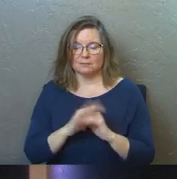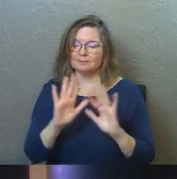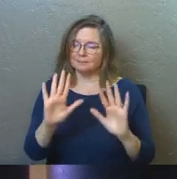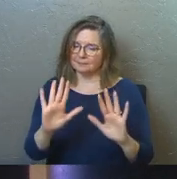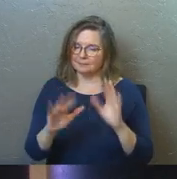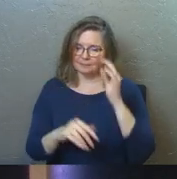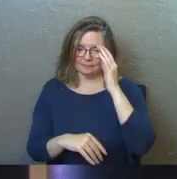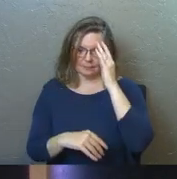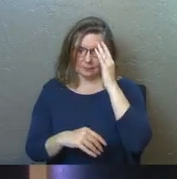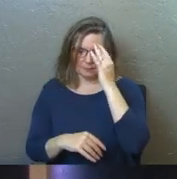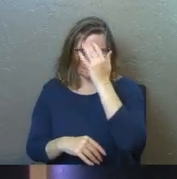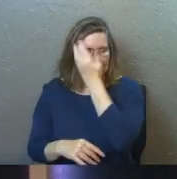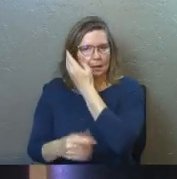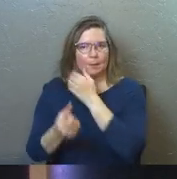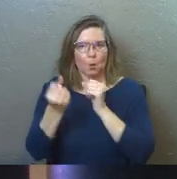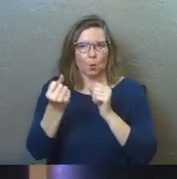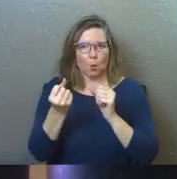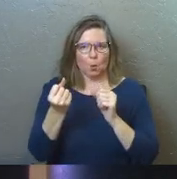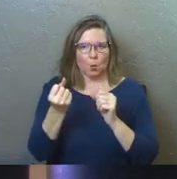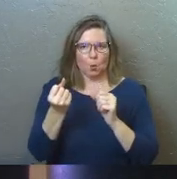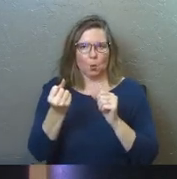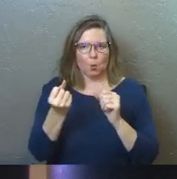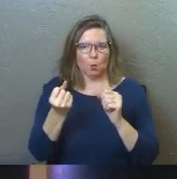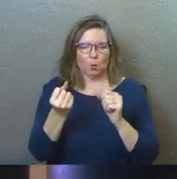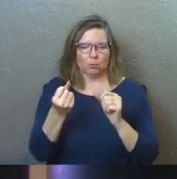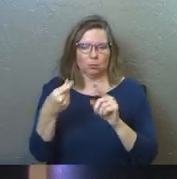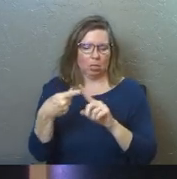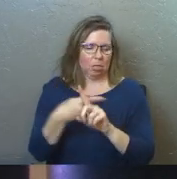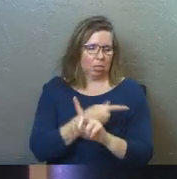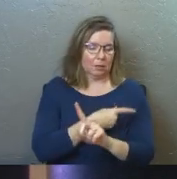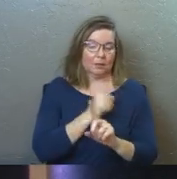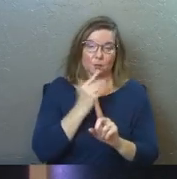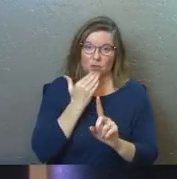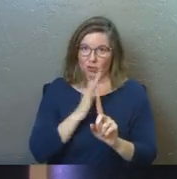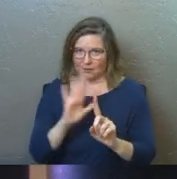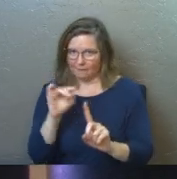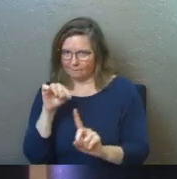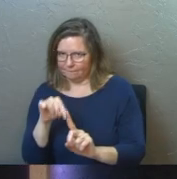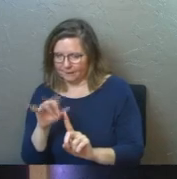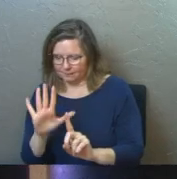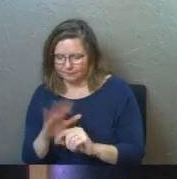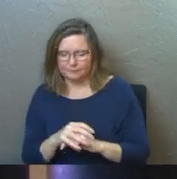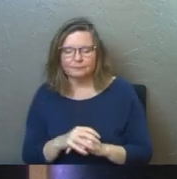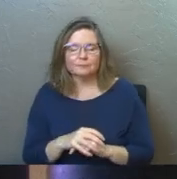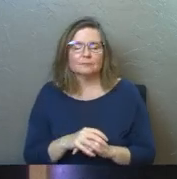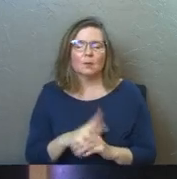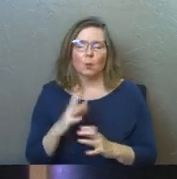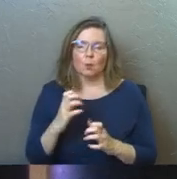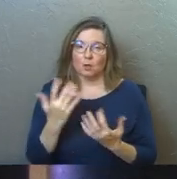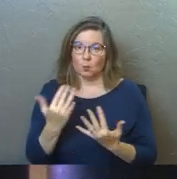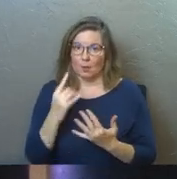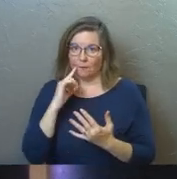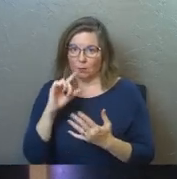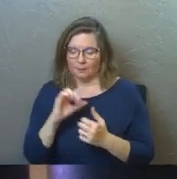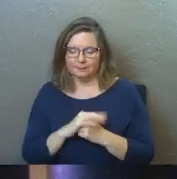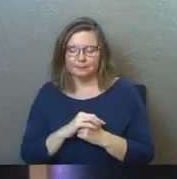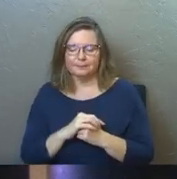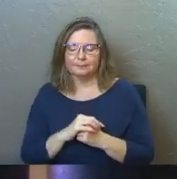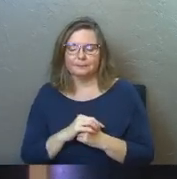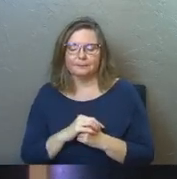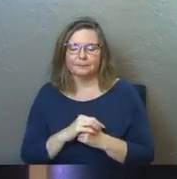Now, before I go deeper into this, because this is the really good stuff, by the way. This is what you've waited for.